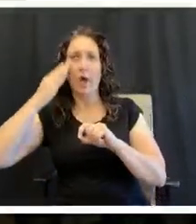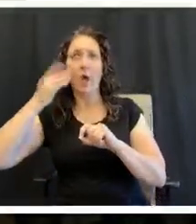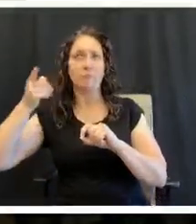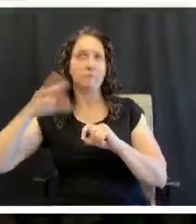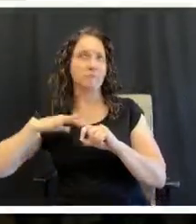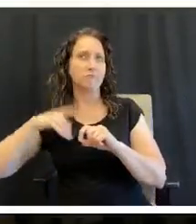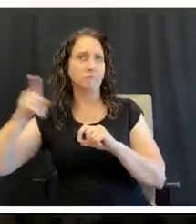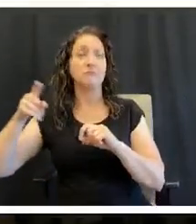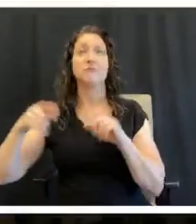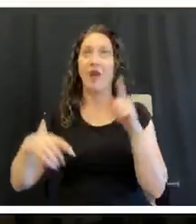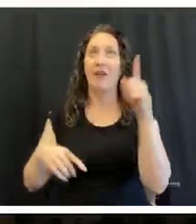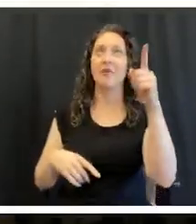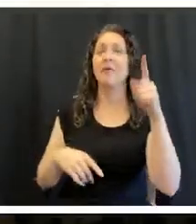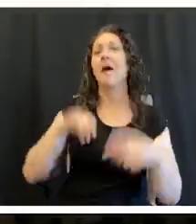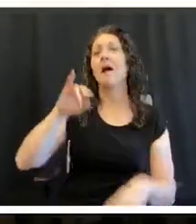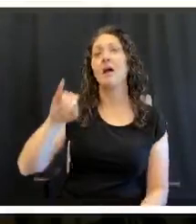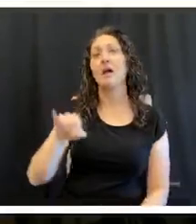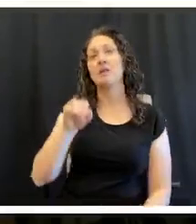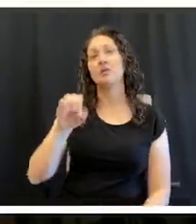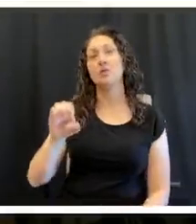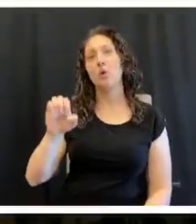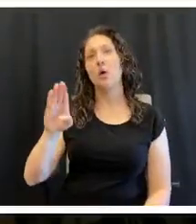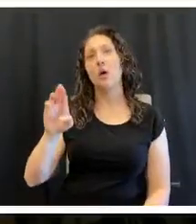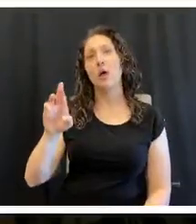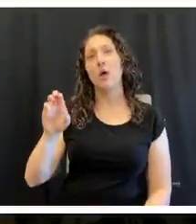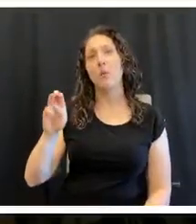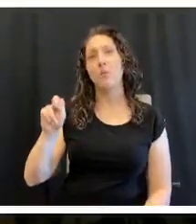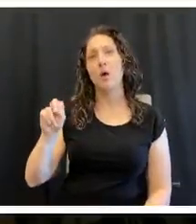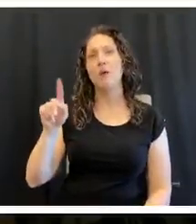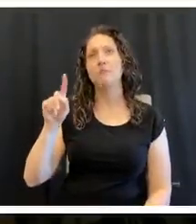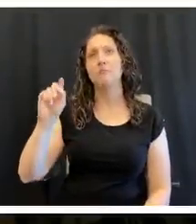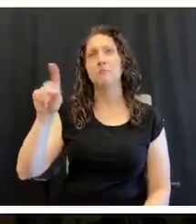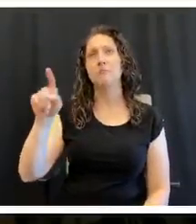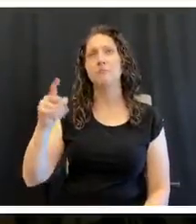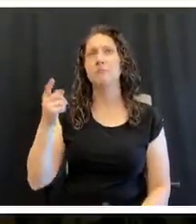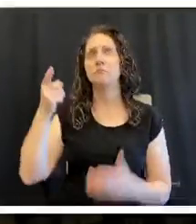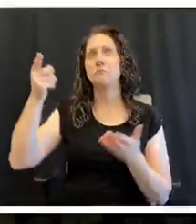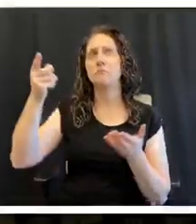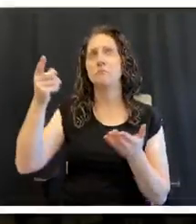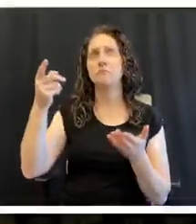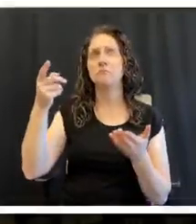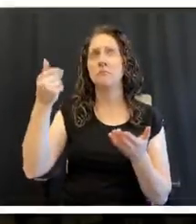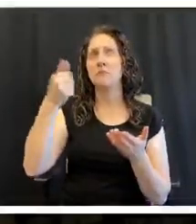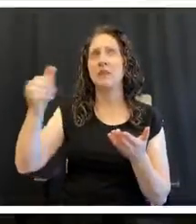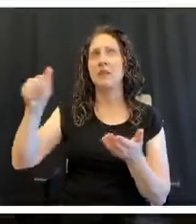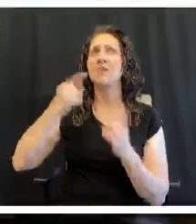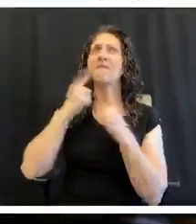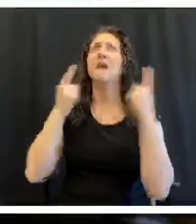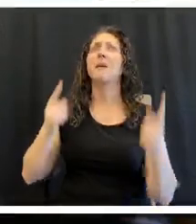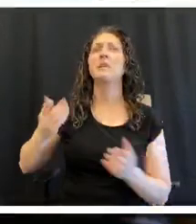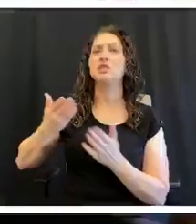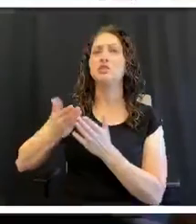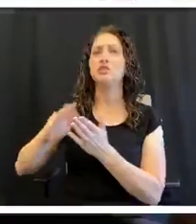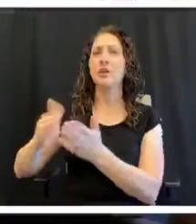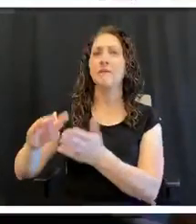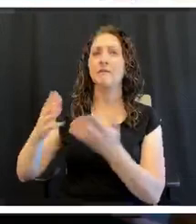Joanne Brown, who's watching with us, wants to know if we have any famous chefs who have graduated from Lamar University.